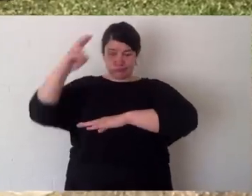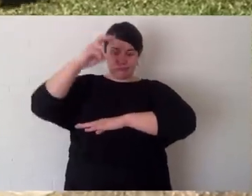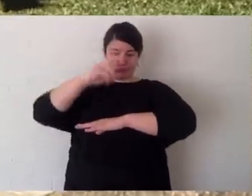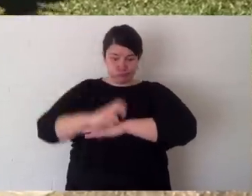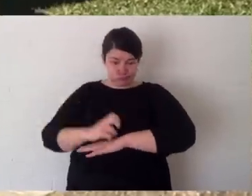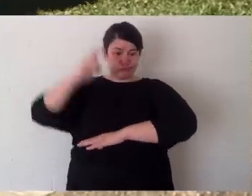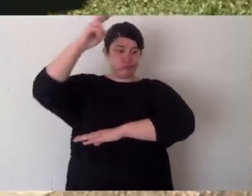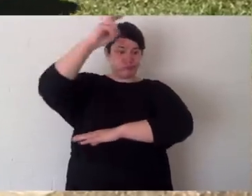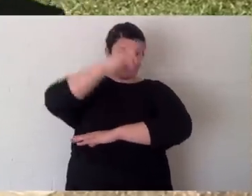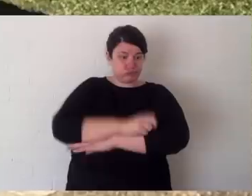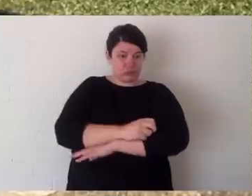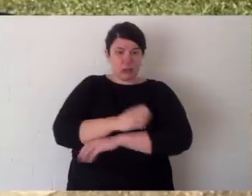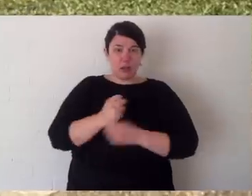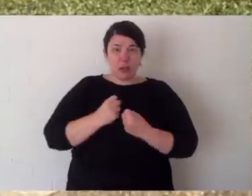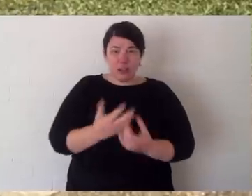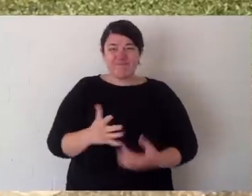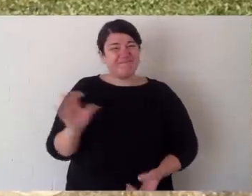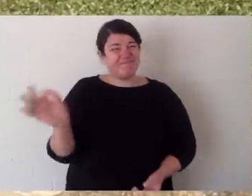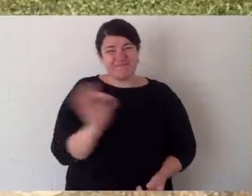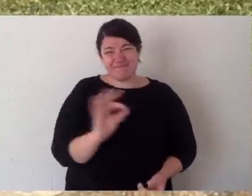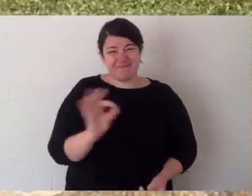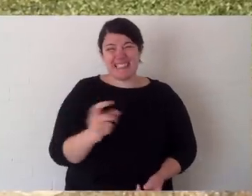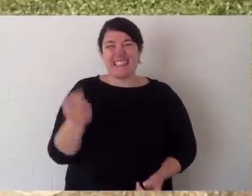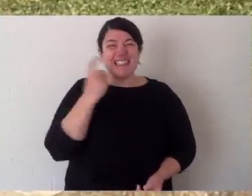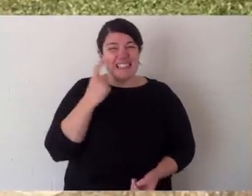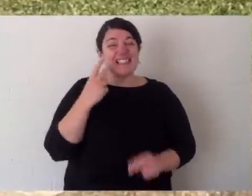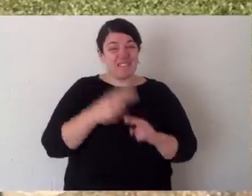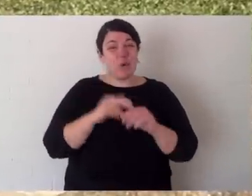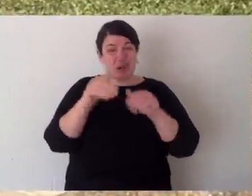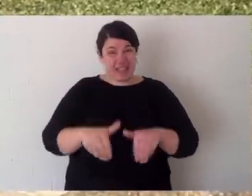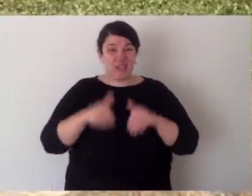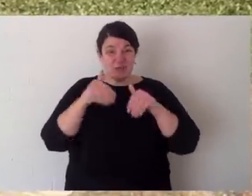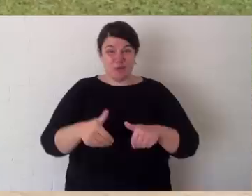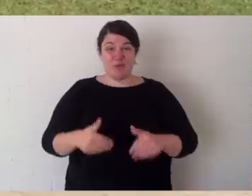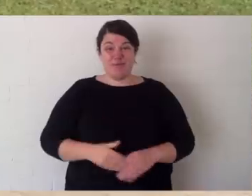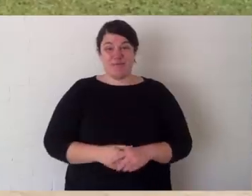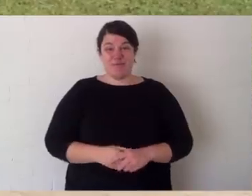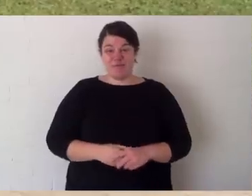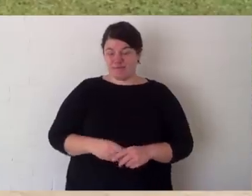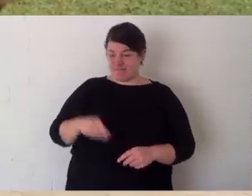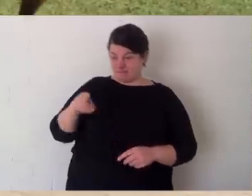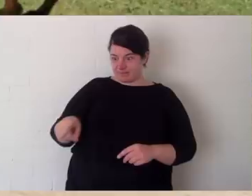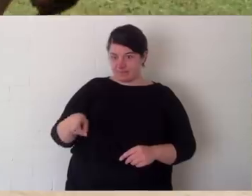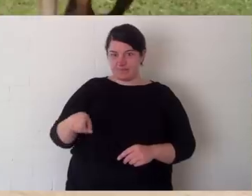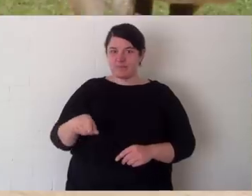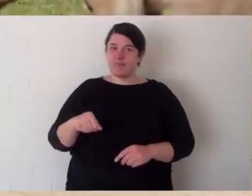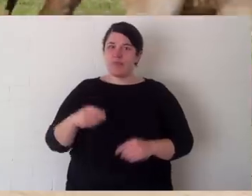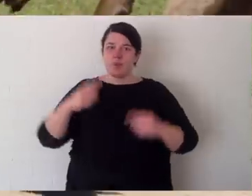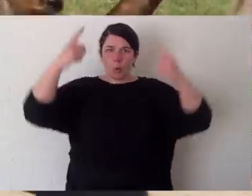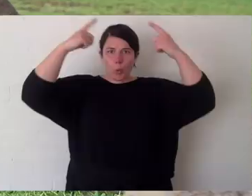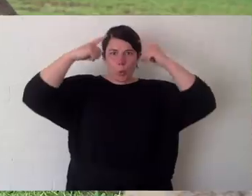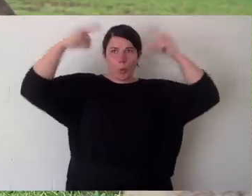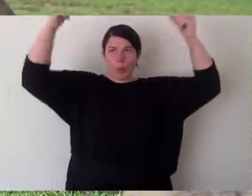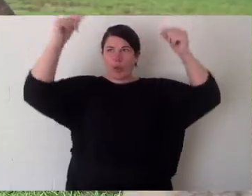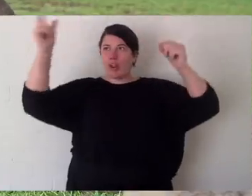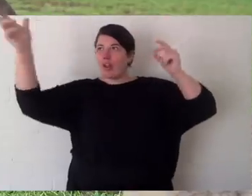strong and each bounce requires not much energy. If you have a look, this is a big male. They've got